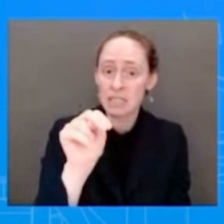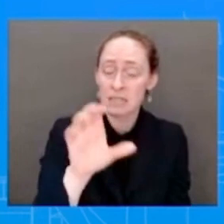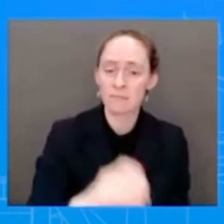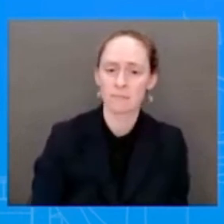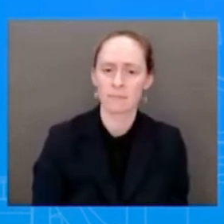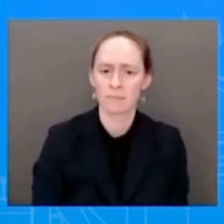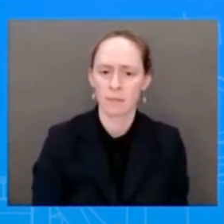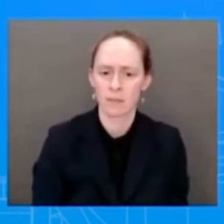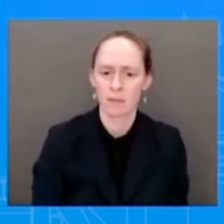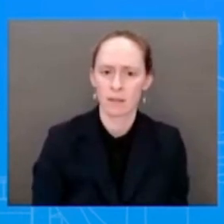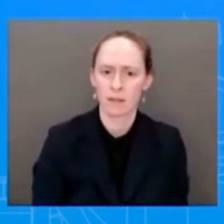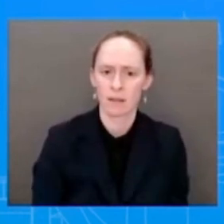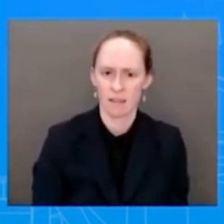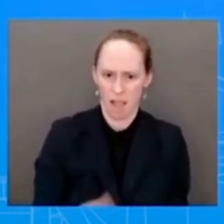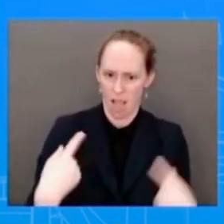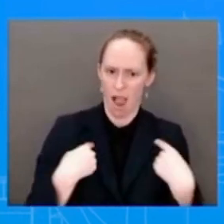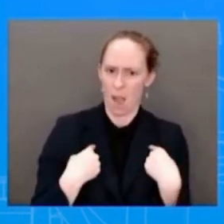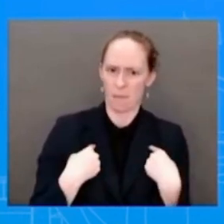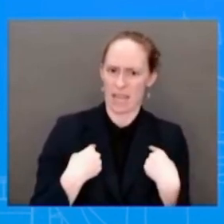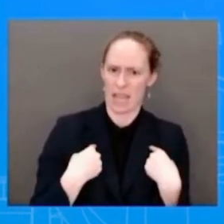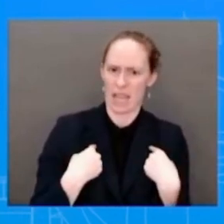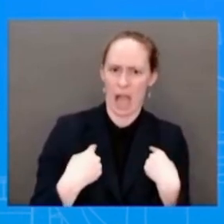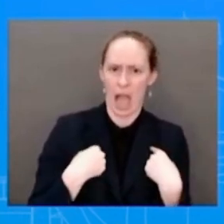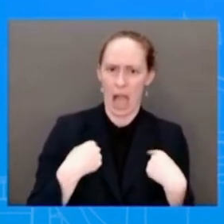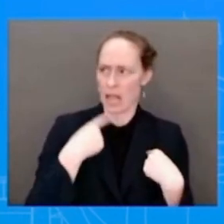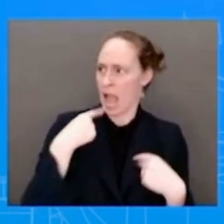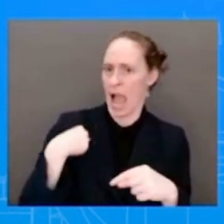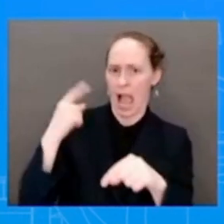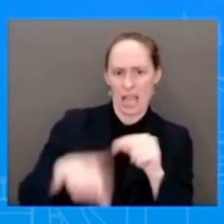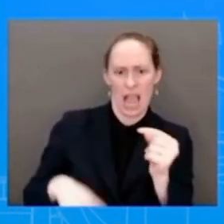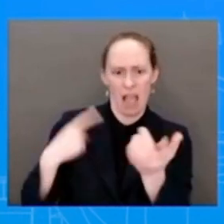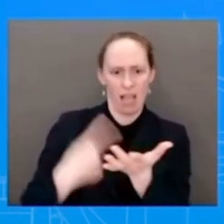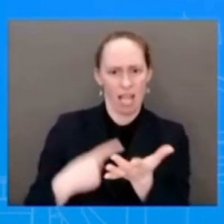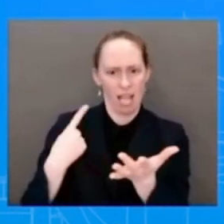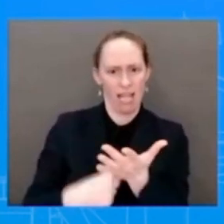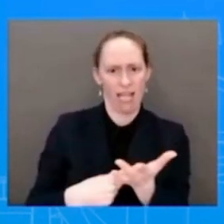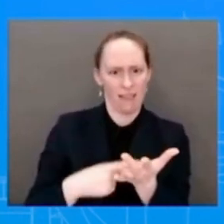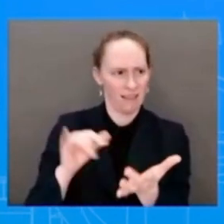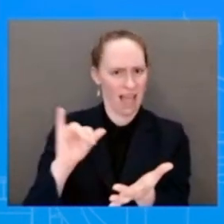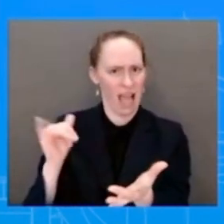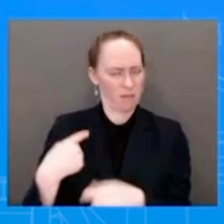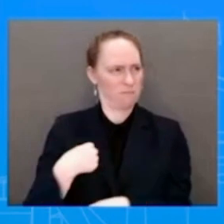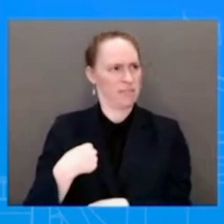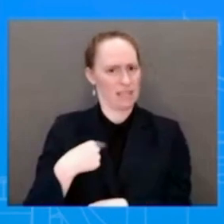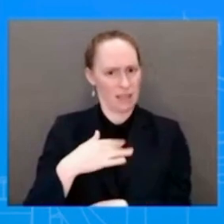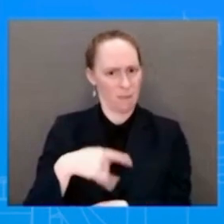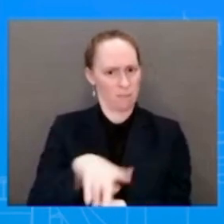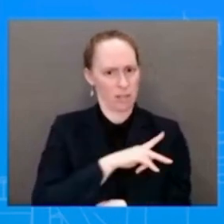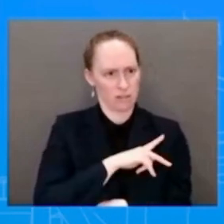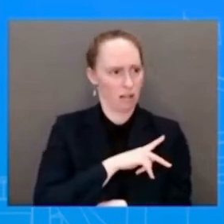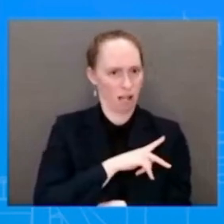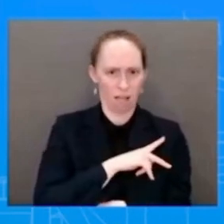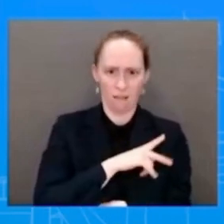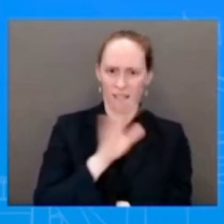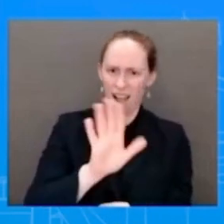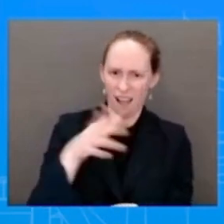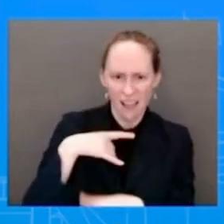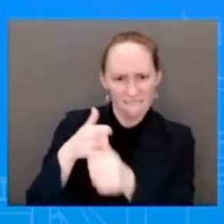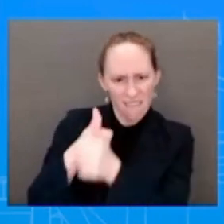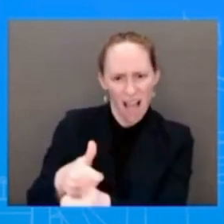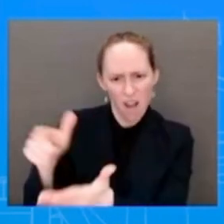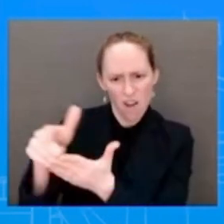You kind of just threw it out there as if it's a personal decision here. It is the rule of law and we believe the rule of law here and we follow it.